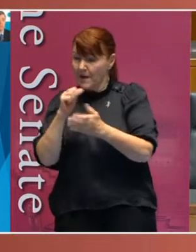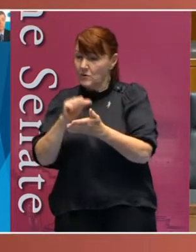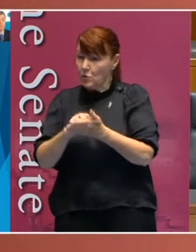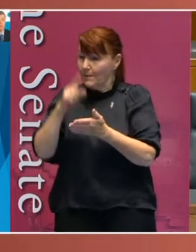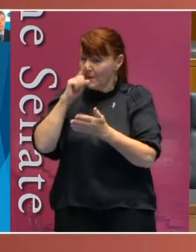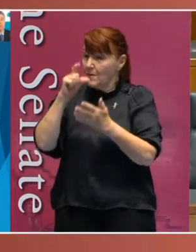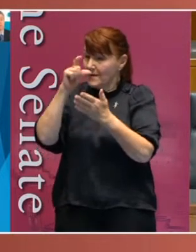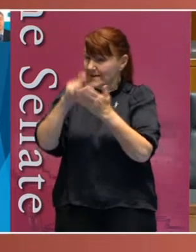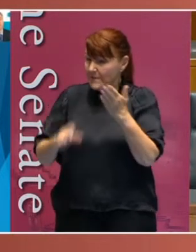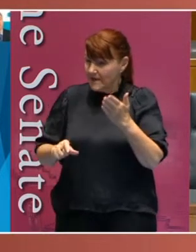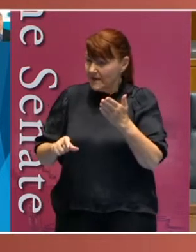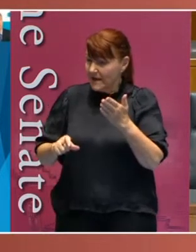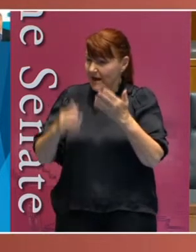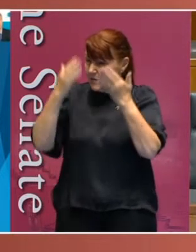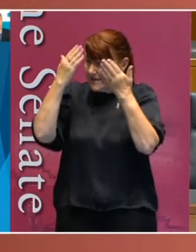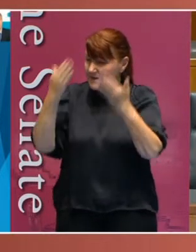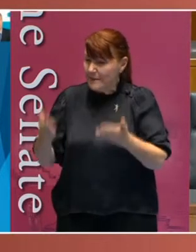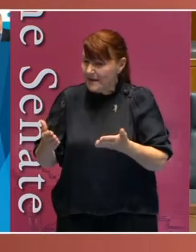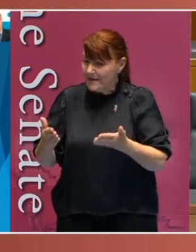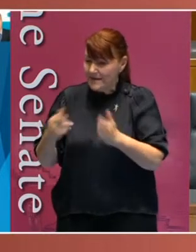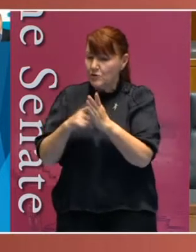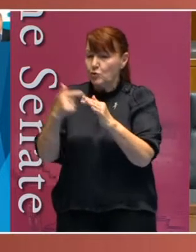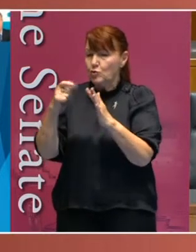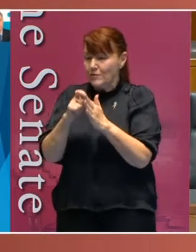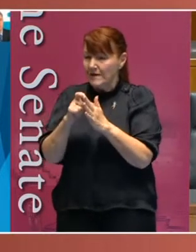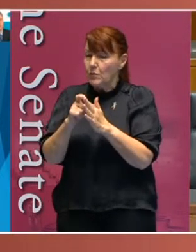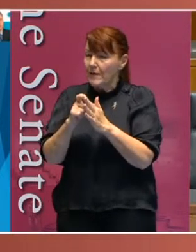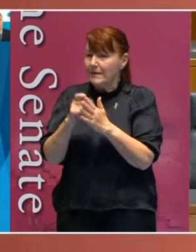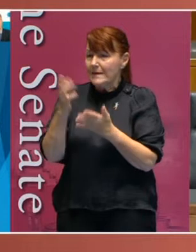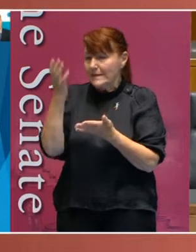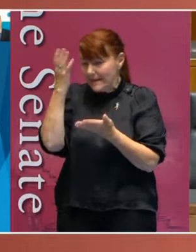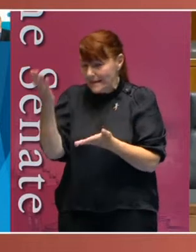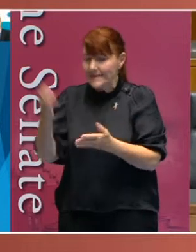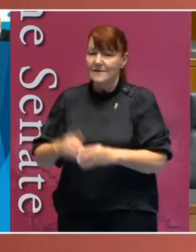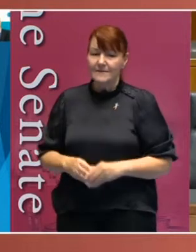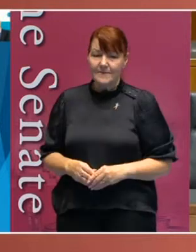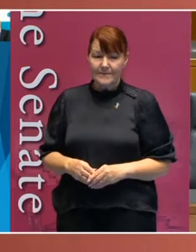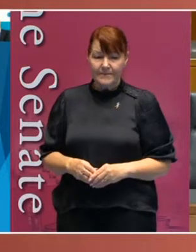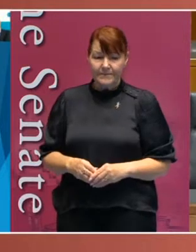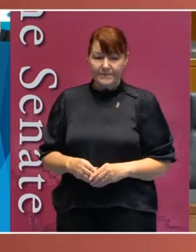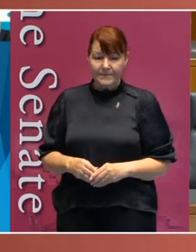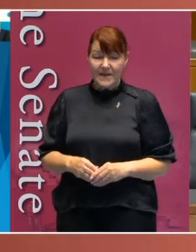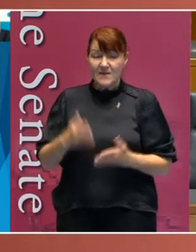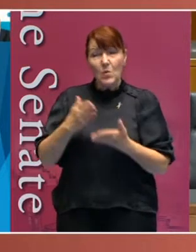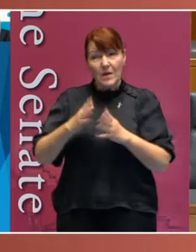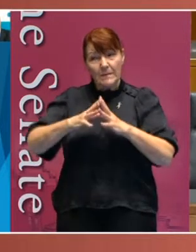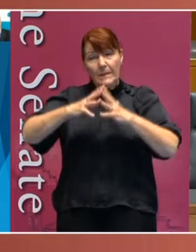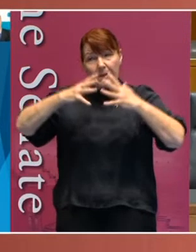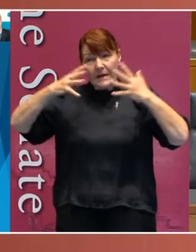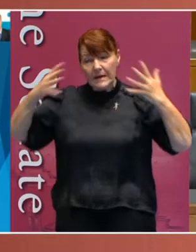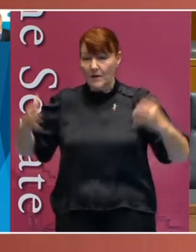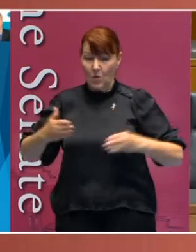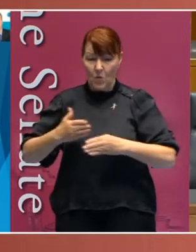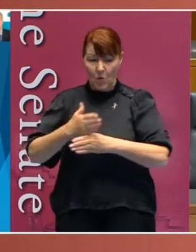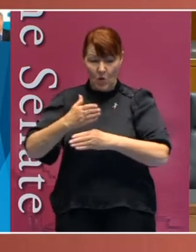with dignity and respect. And so whilst it is no small task, in fact, it's a Herculean task that some of the